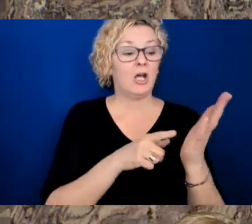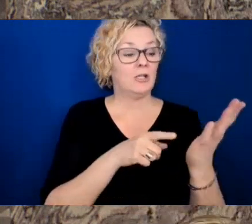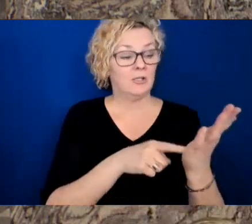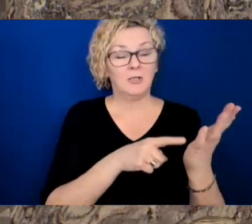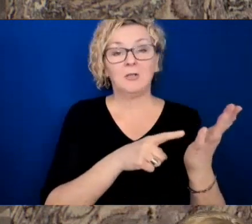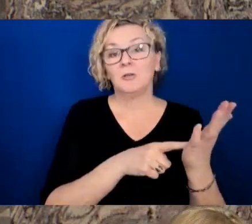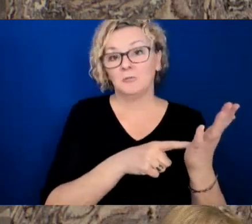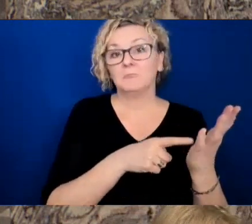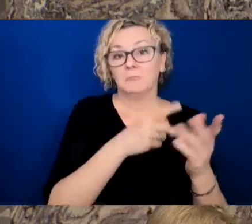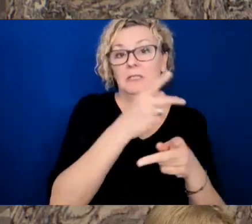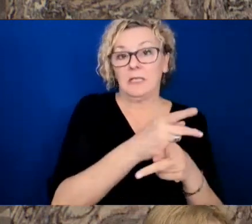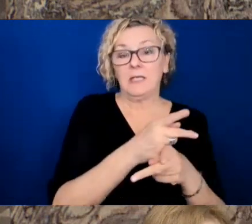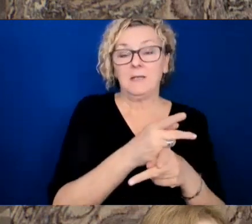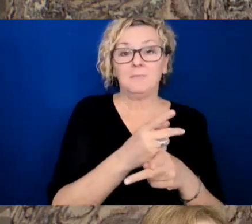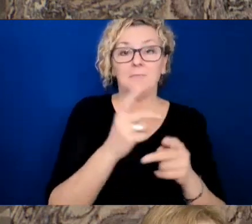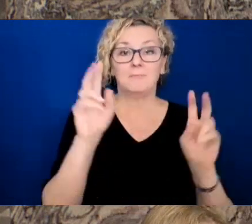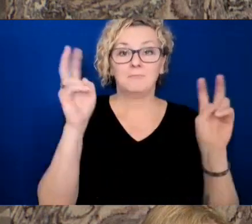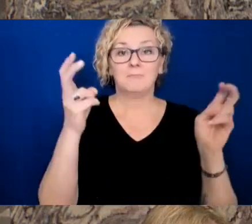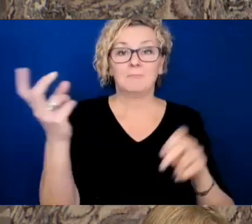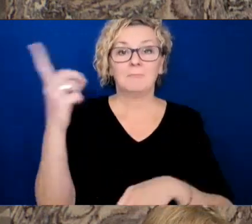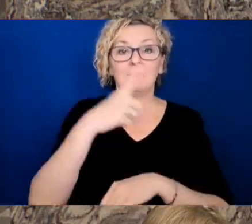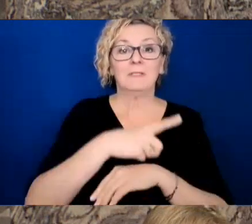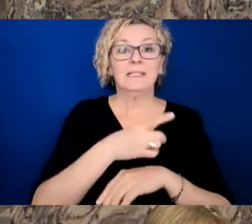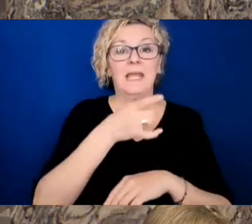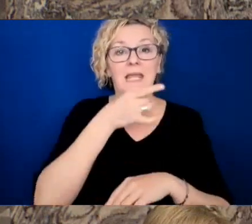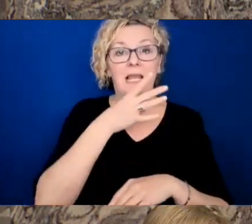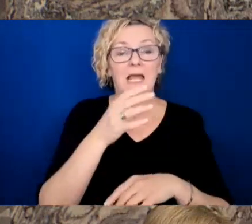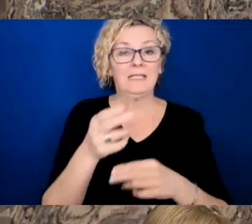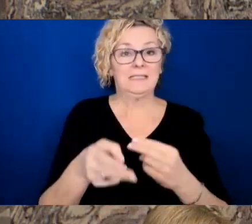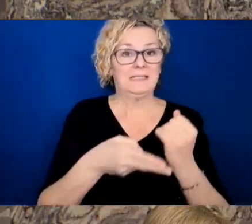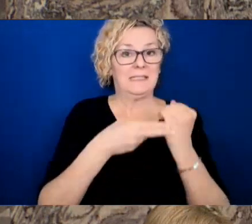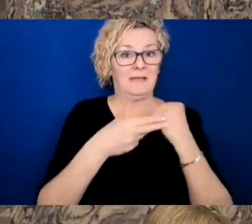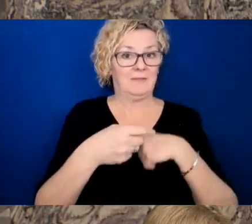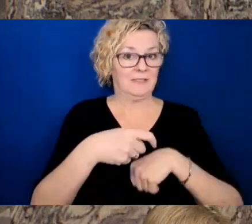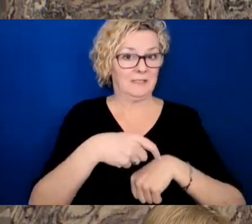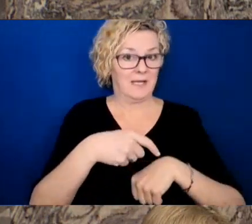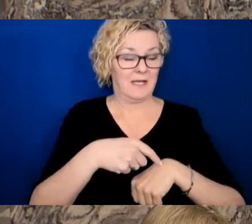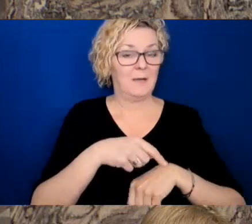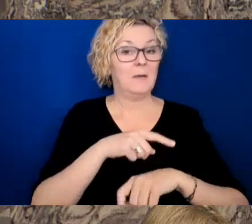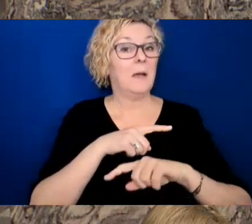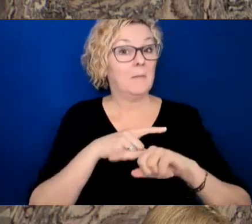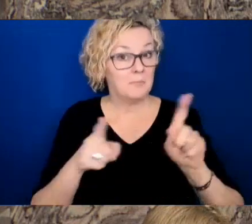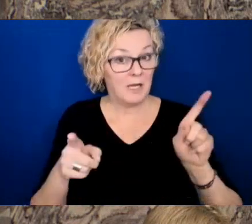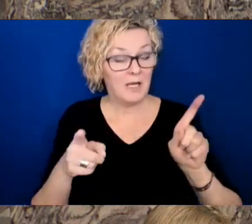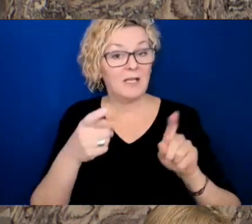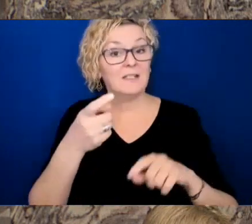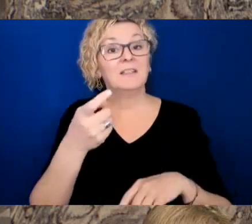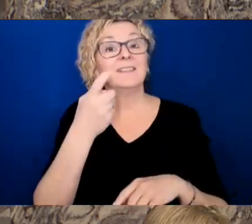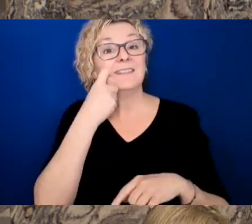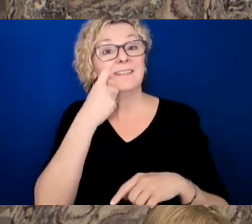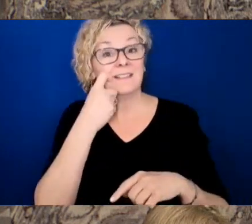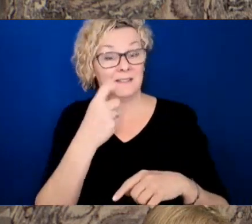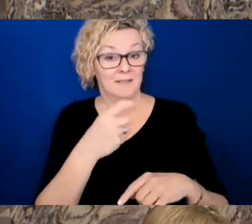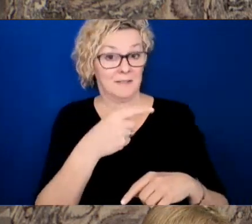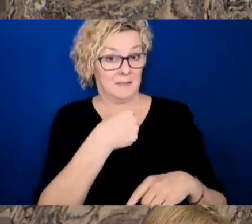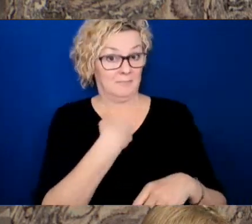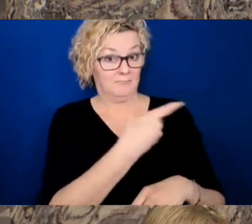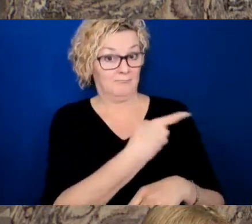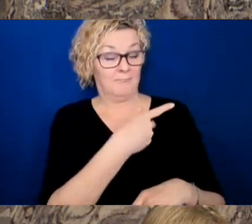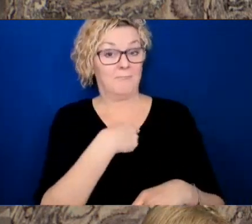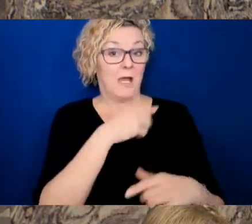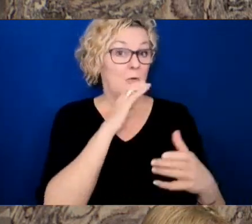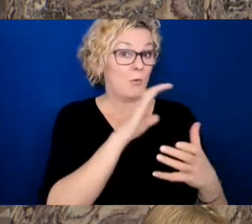time, but I can tell you this, Mr. Speaker. In talking to my wife this morning, I woke up fine.